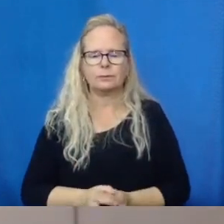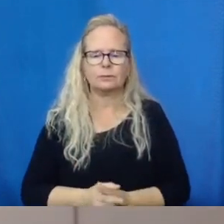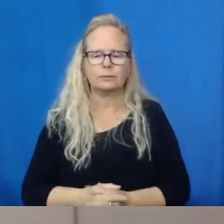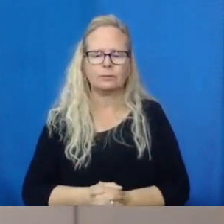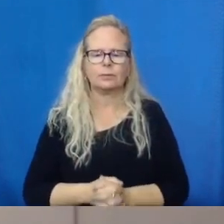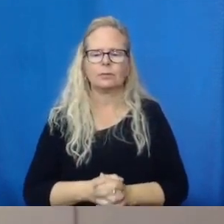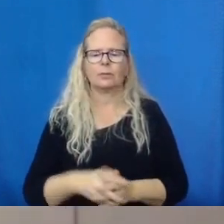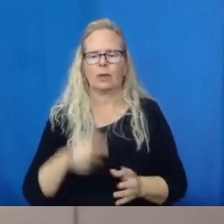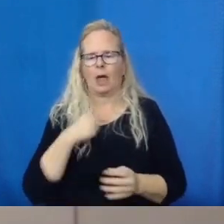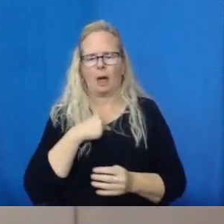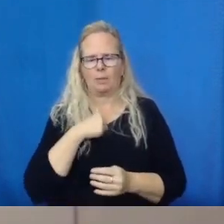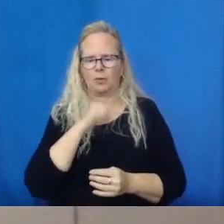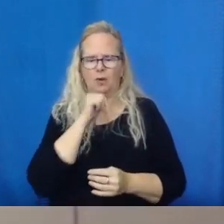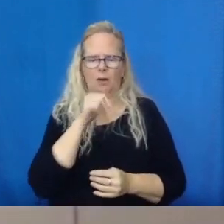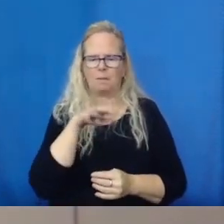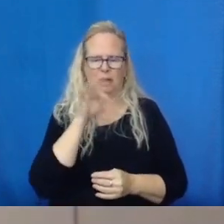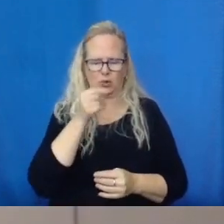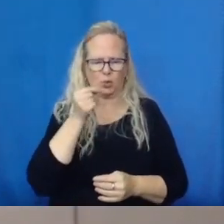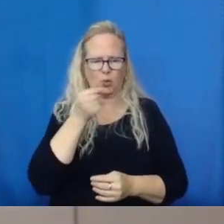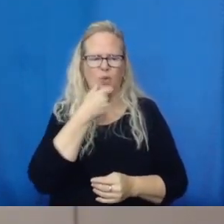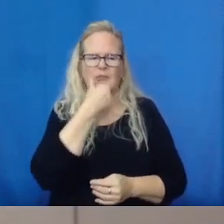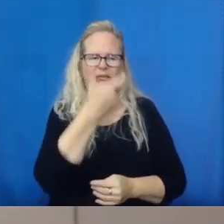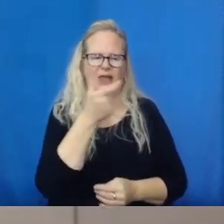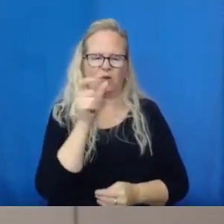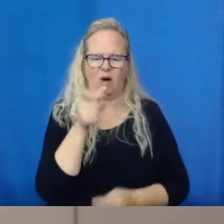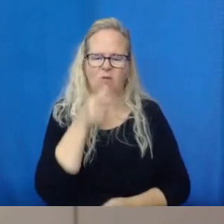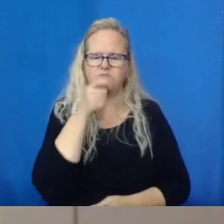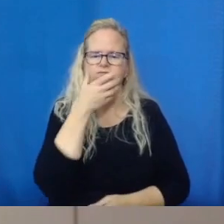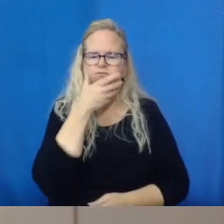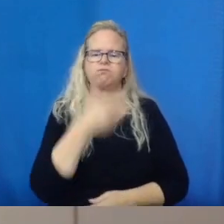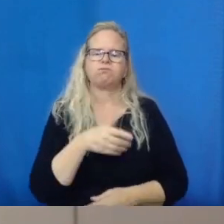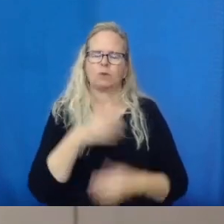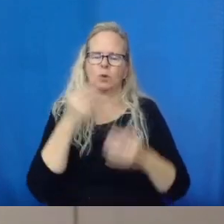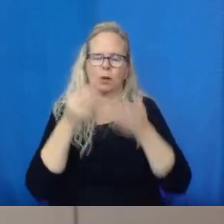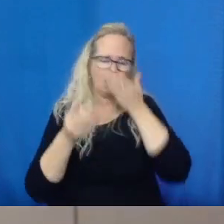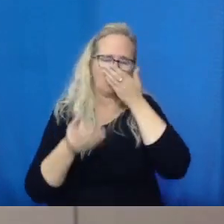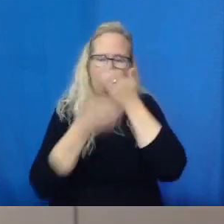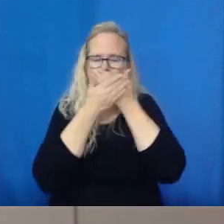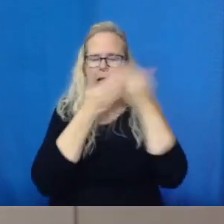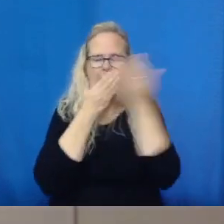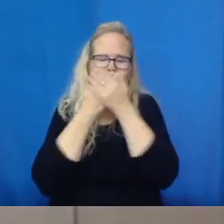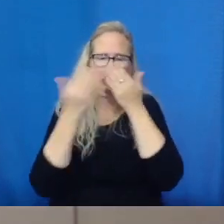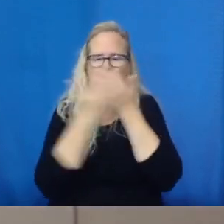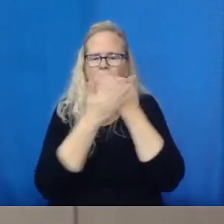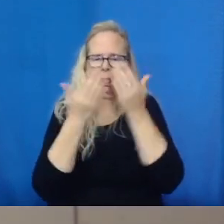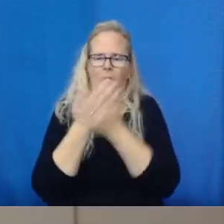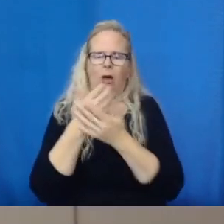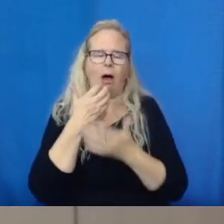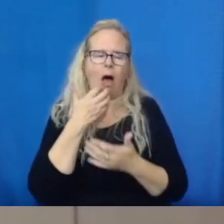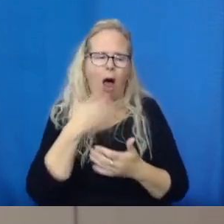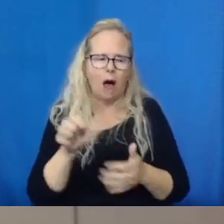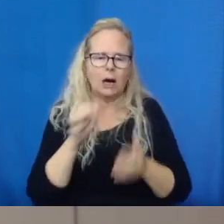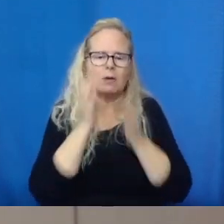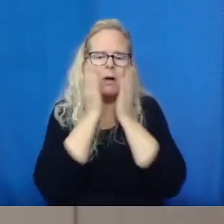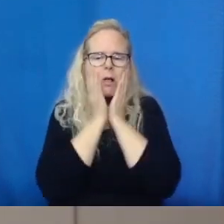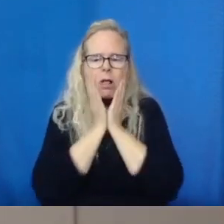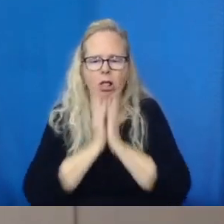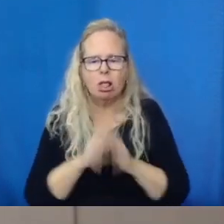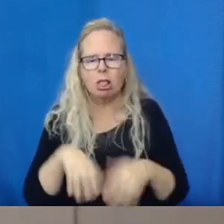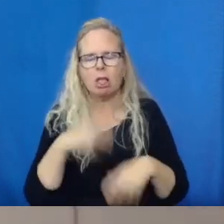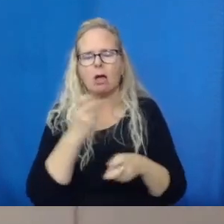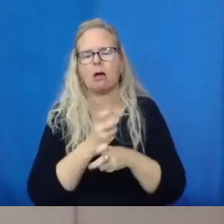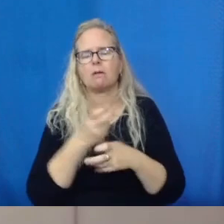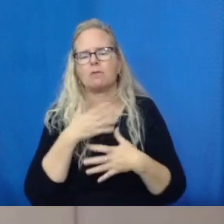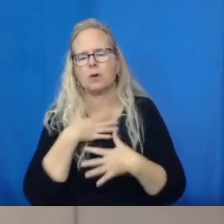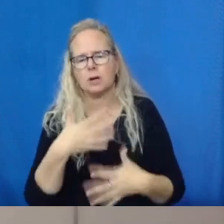on here, it's feeling hot, it's kind of hard to breathe. So if you are going to do that, I would recommend a thinner cloth mask and one that does